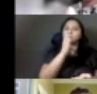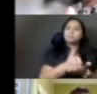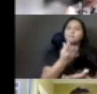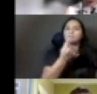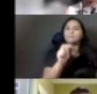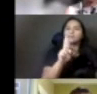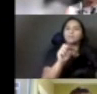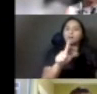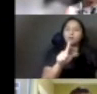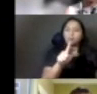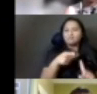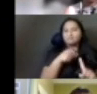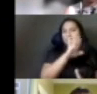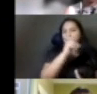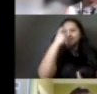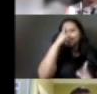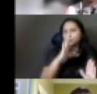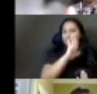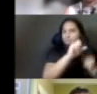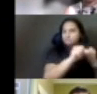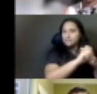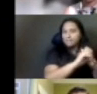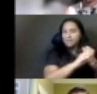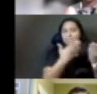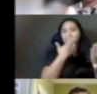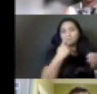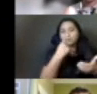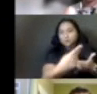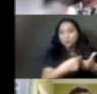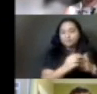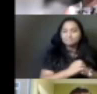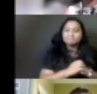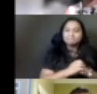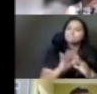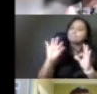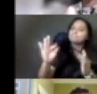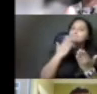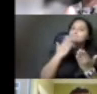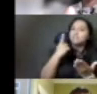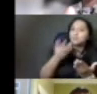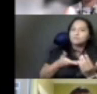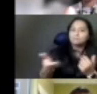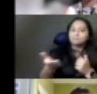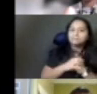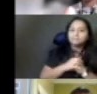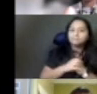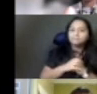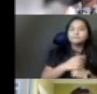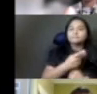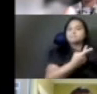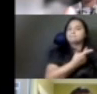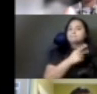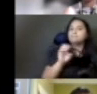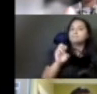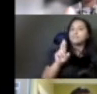Lindsey and Eric, thanks for joining us. Thank you so much for having us today. Eric and I are here with the Stop the